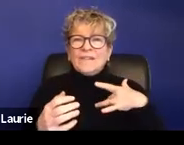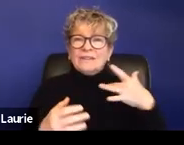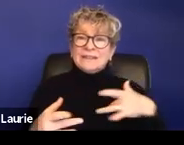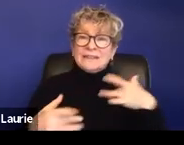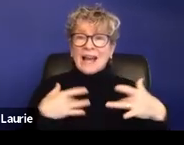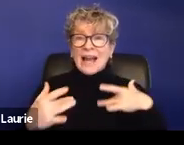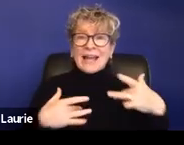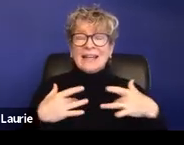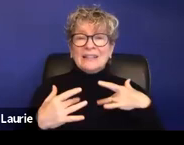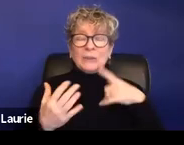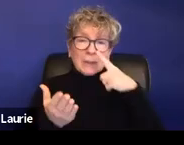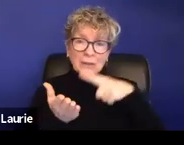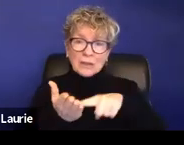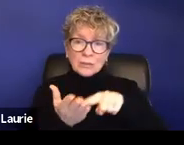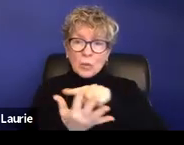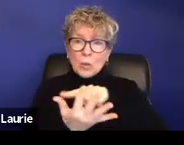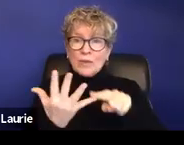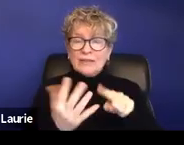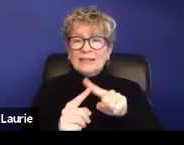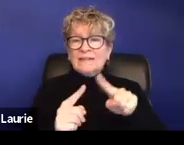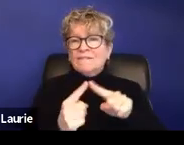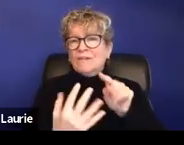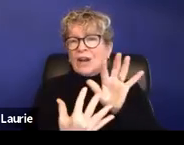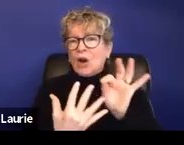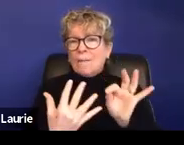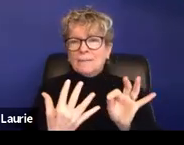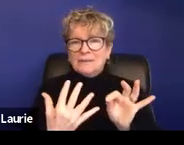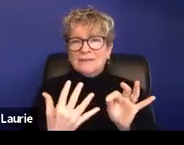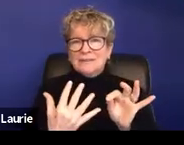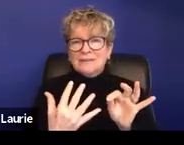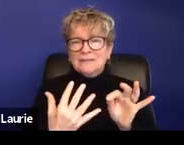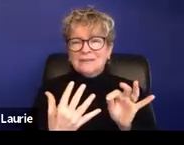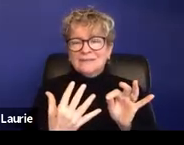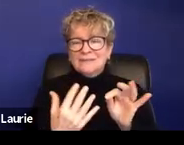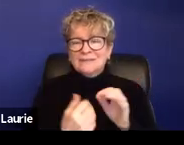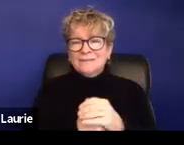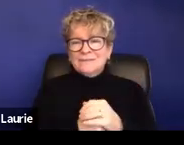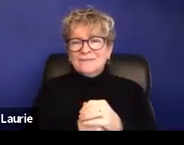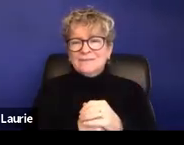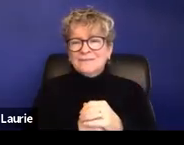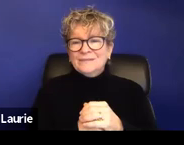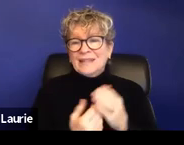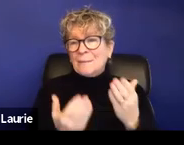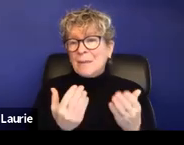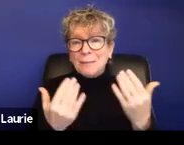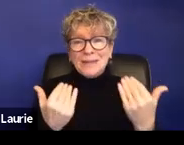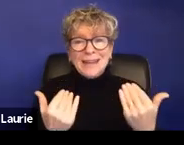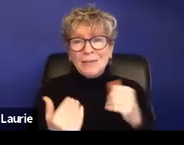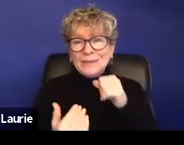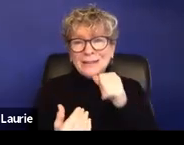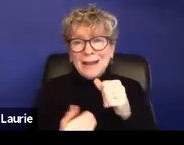explore all these options with the clients that you're working with. Um, and just right now might not be the time,